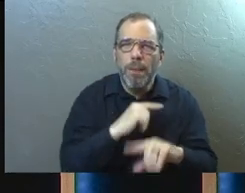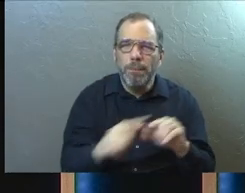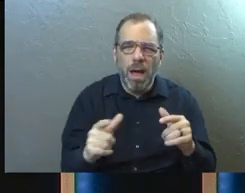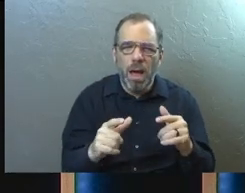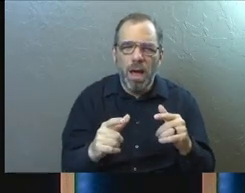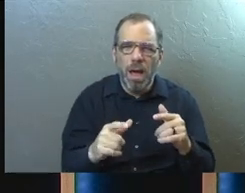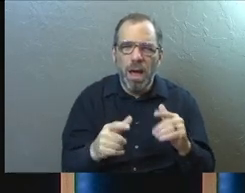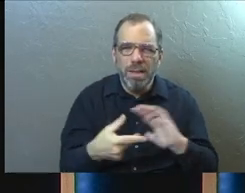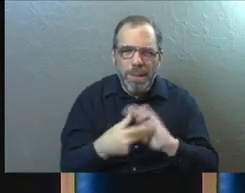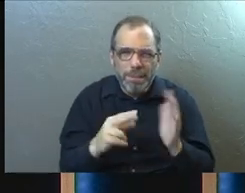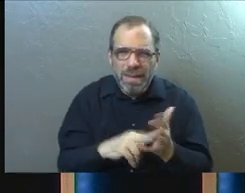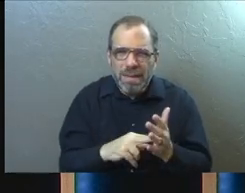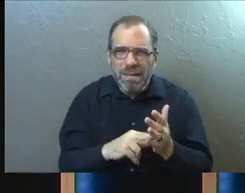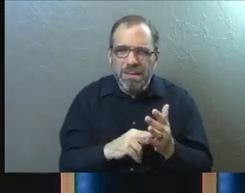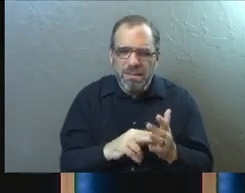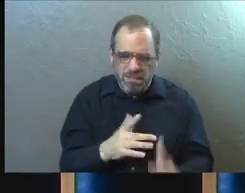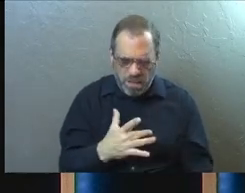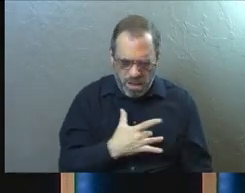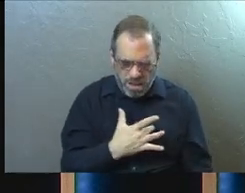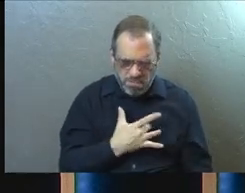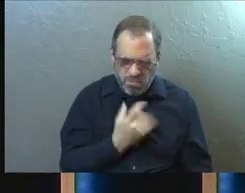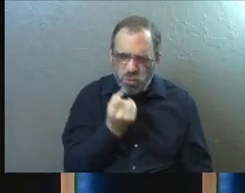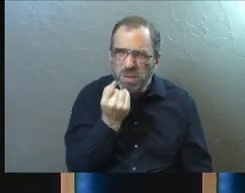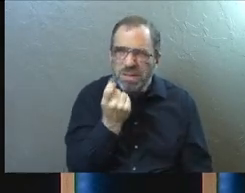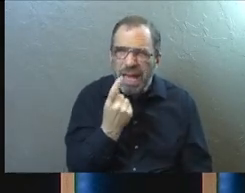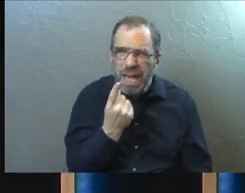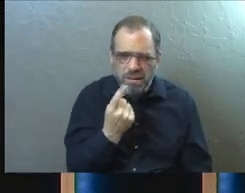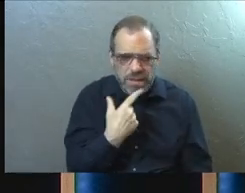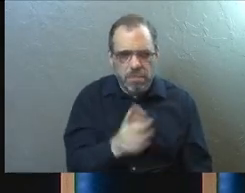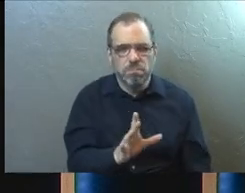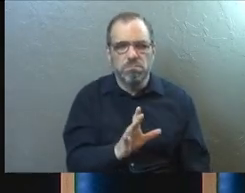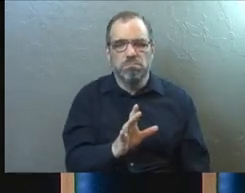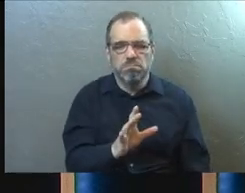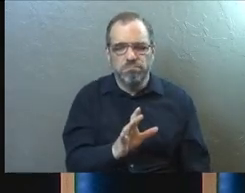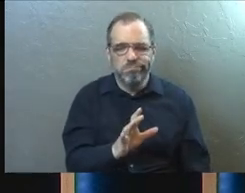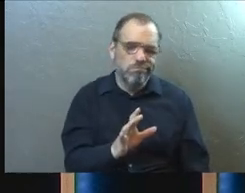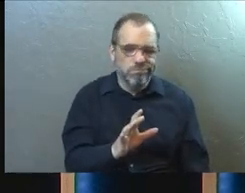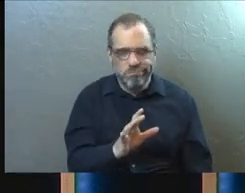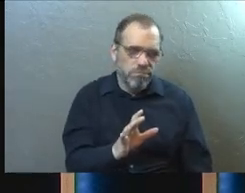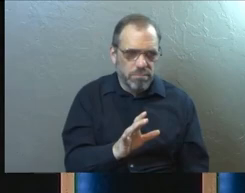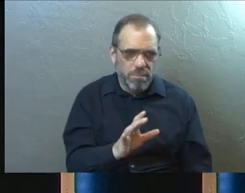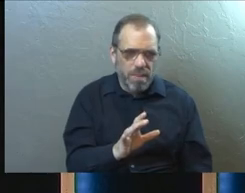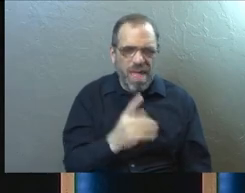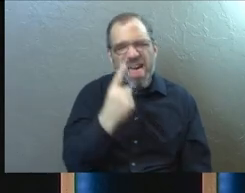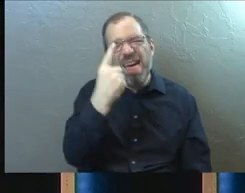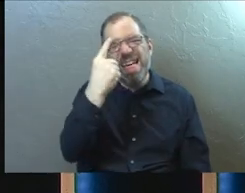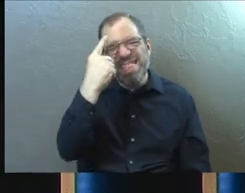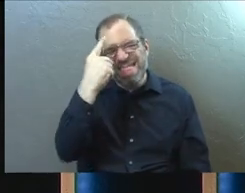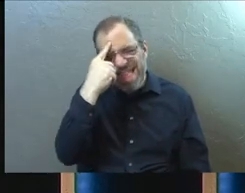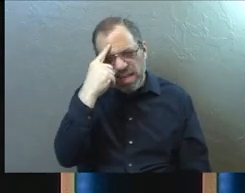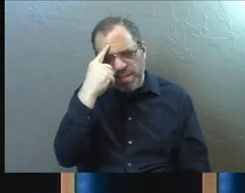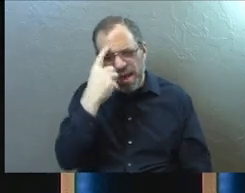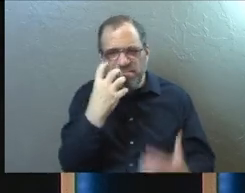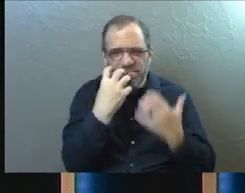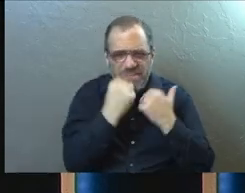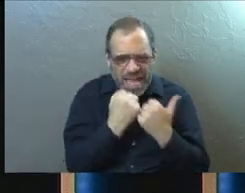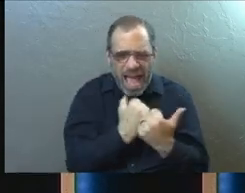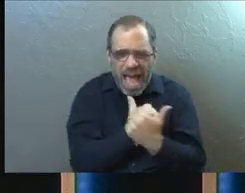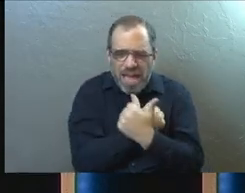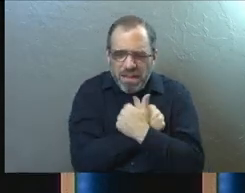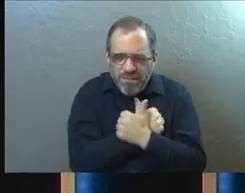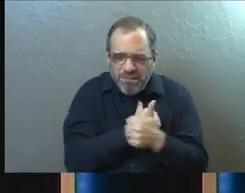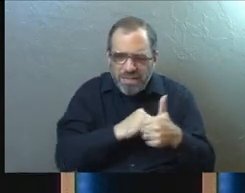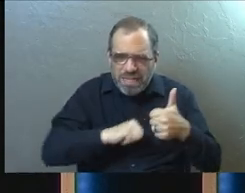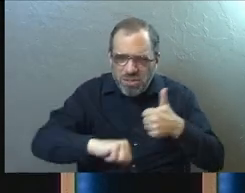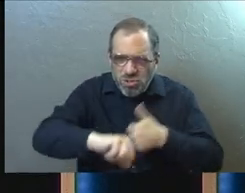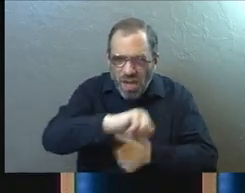underneath that, is there a heart that we should grasp that says, hey, maybe think about, care about, and love